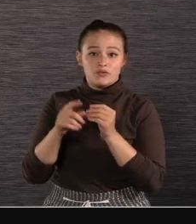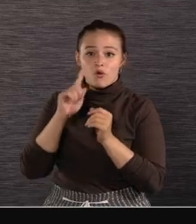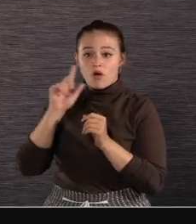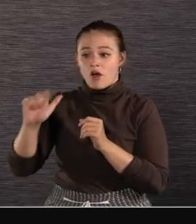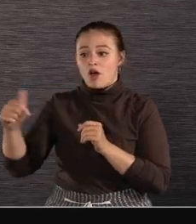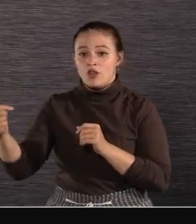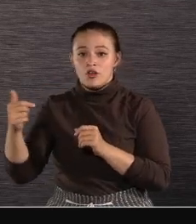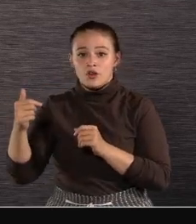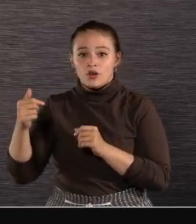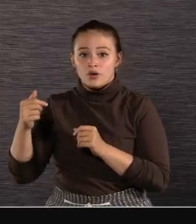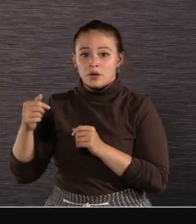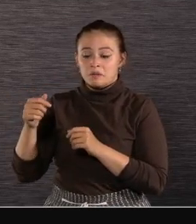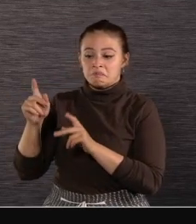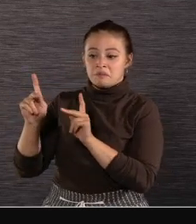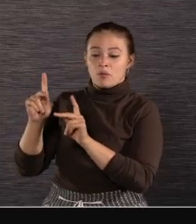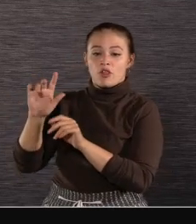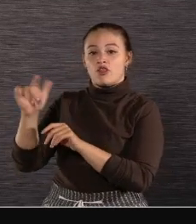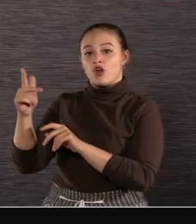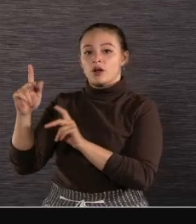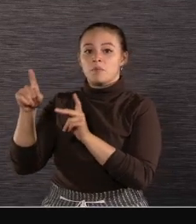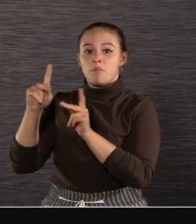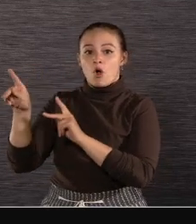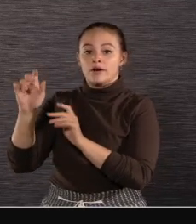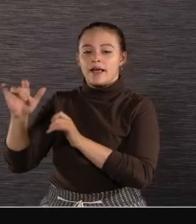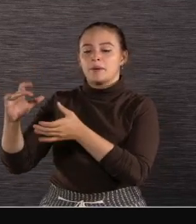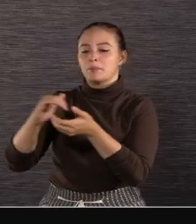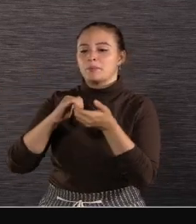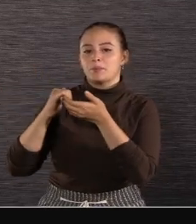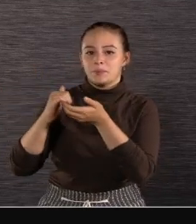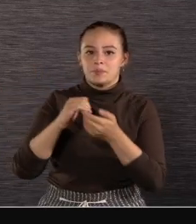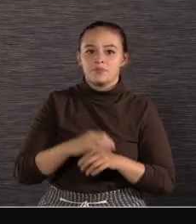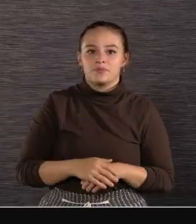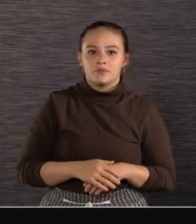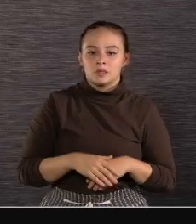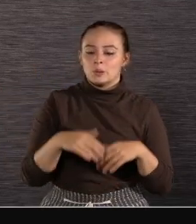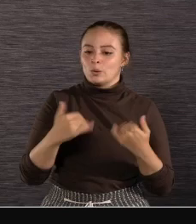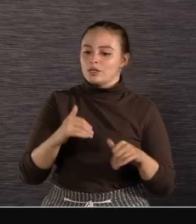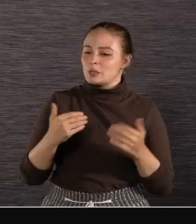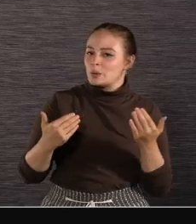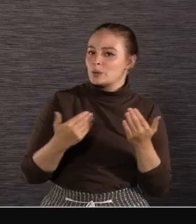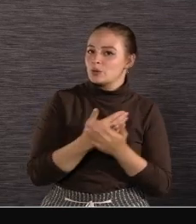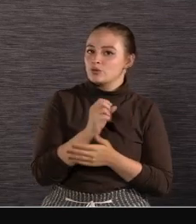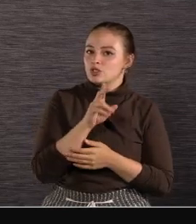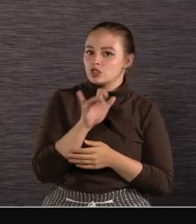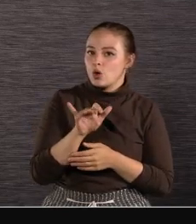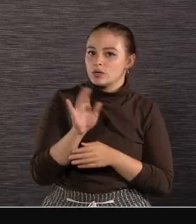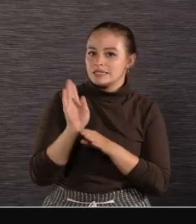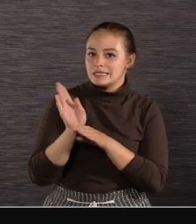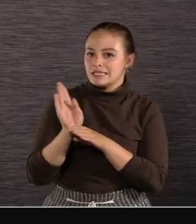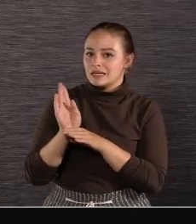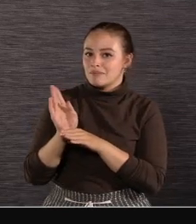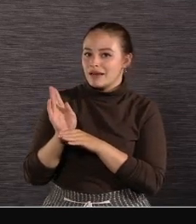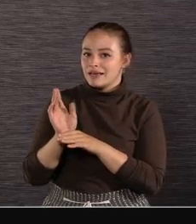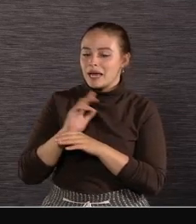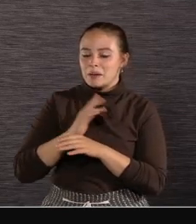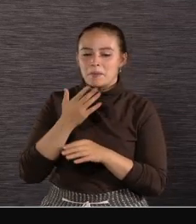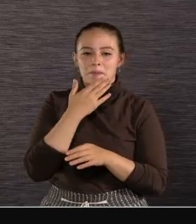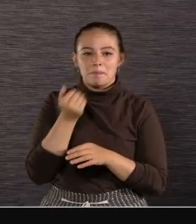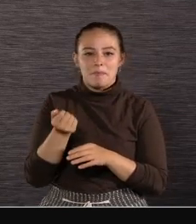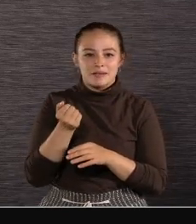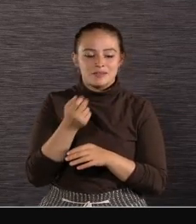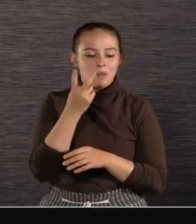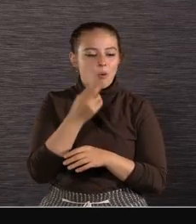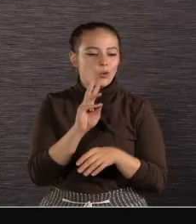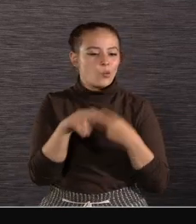So there you have it From an iconic new cinema line camera To a best of both worlds Live production camera